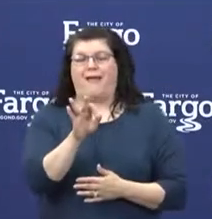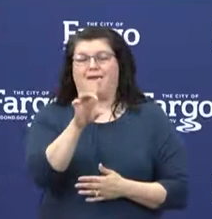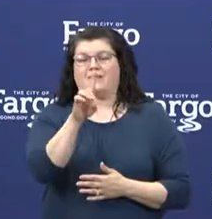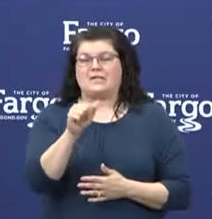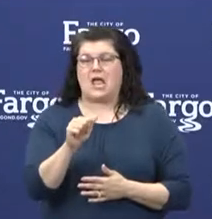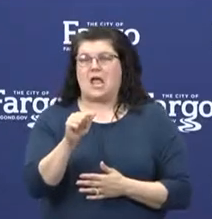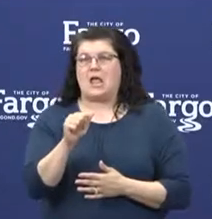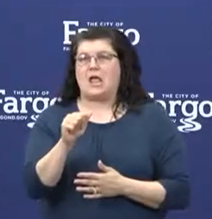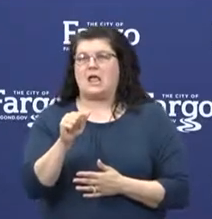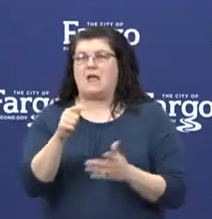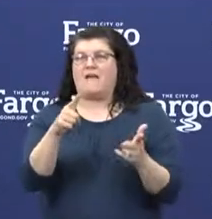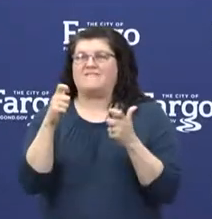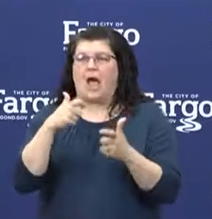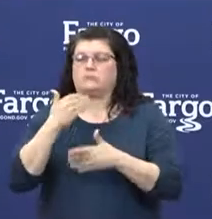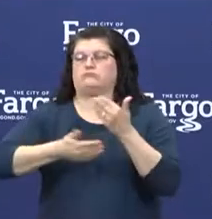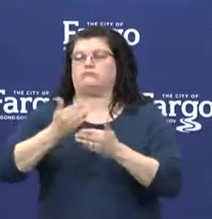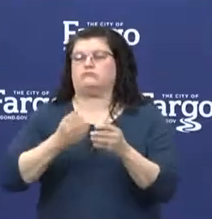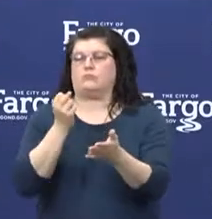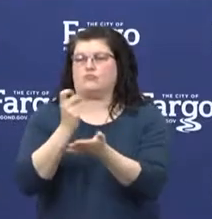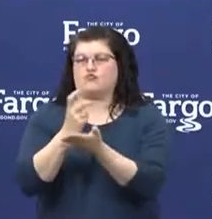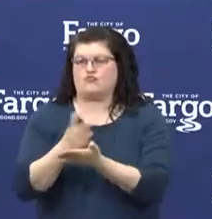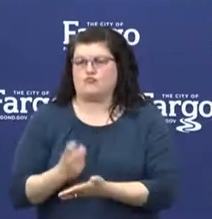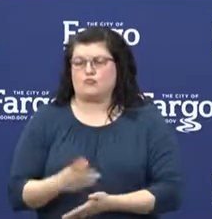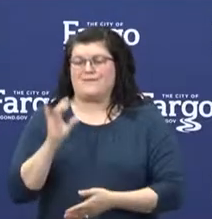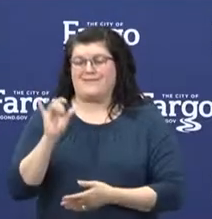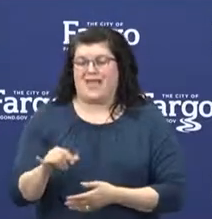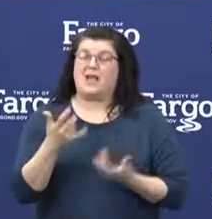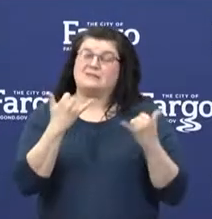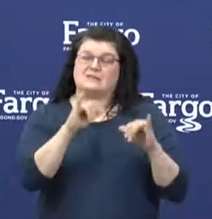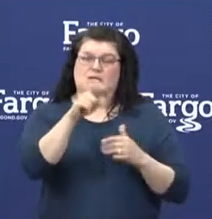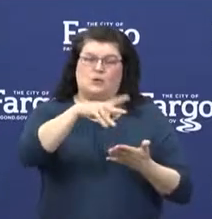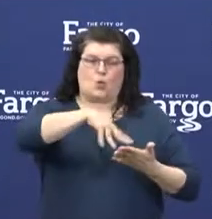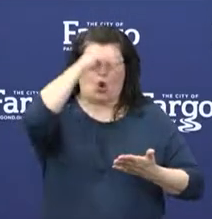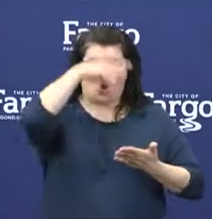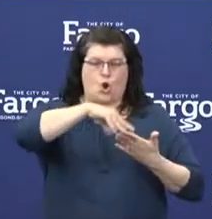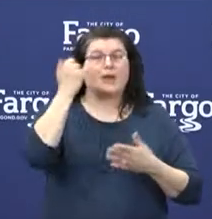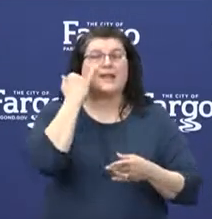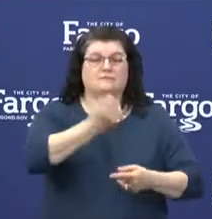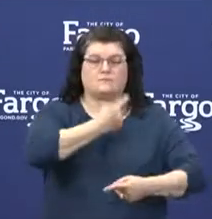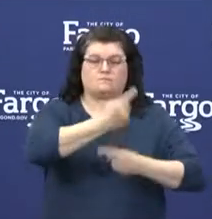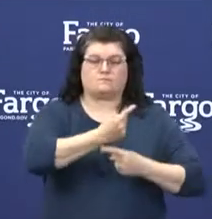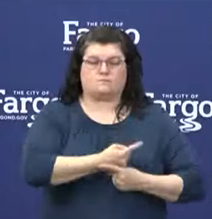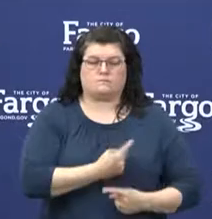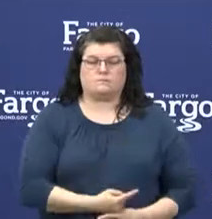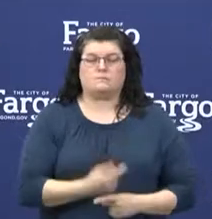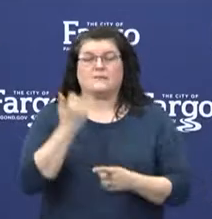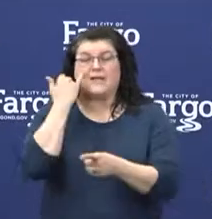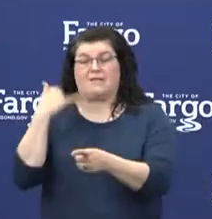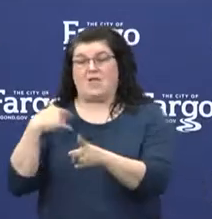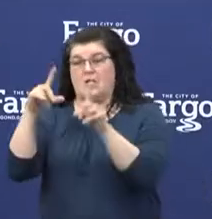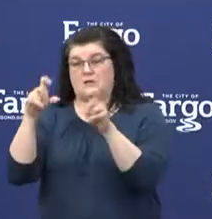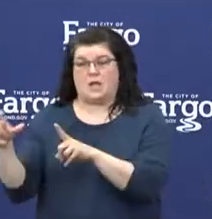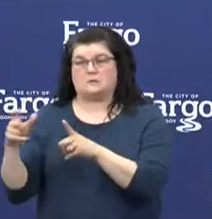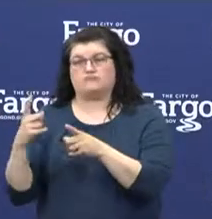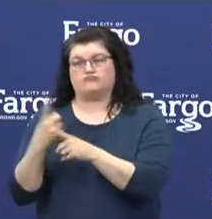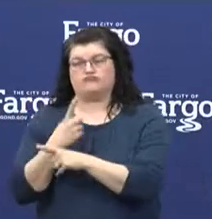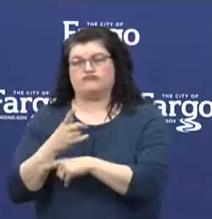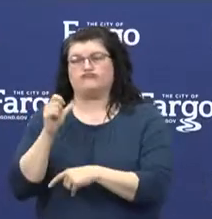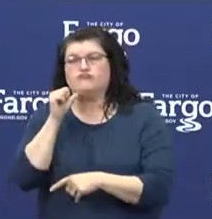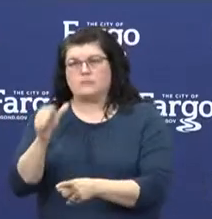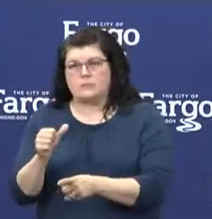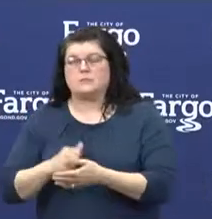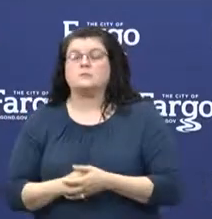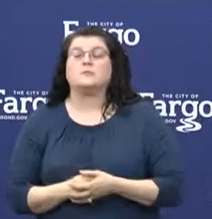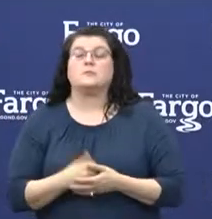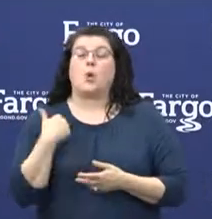process. And so there's still a lot that needs to be learned about the accuracy and the utility of those tests. We do know